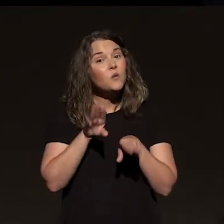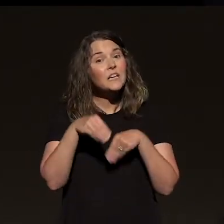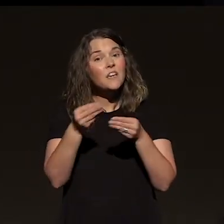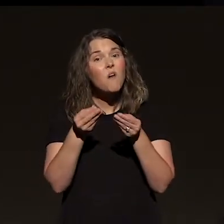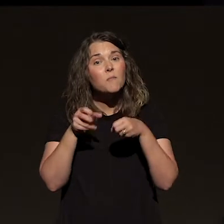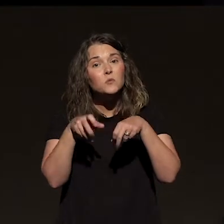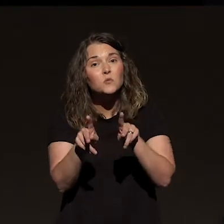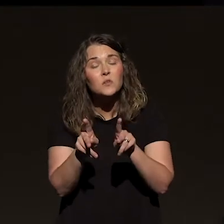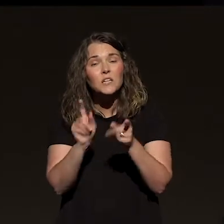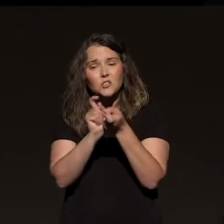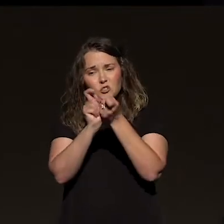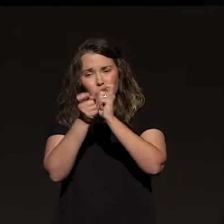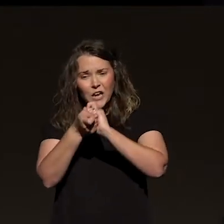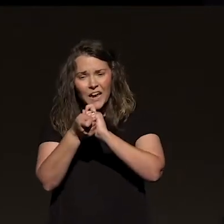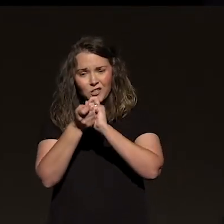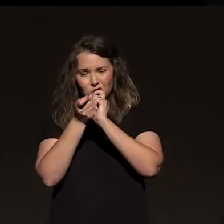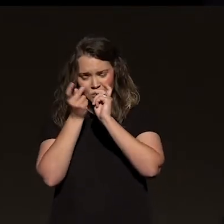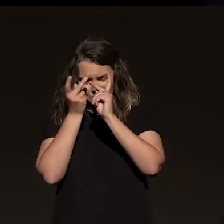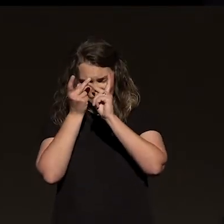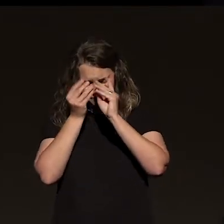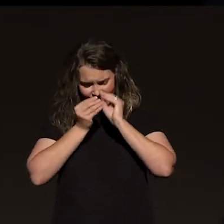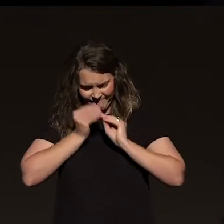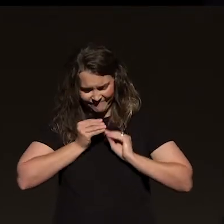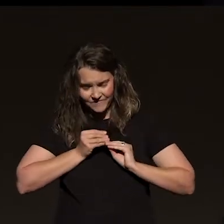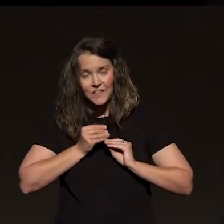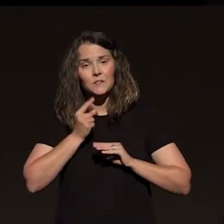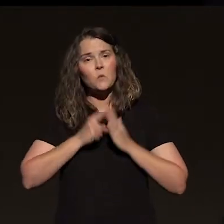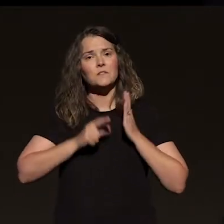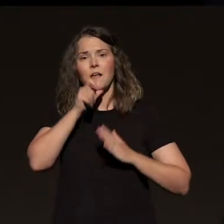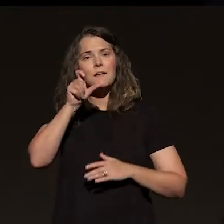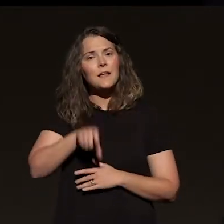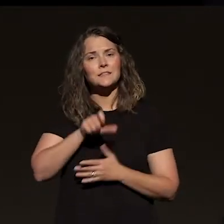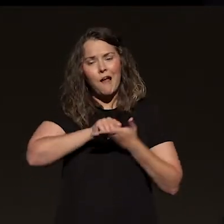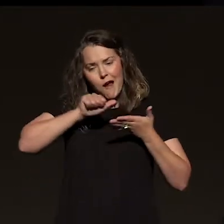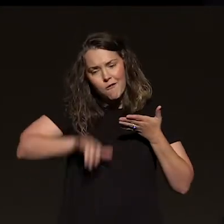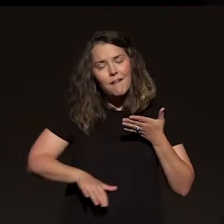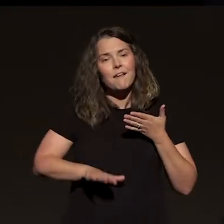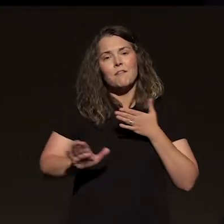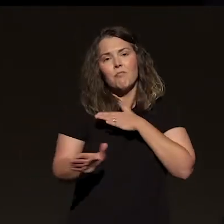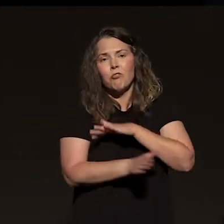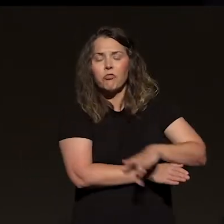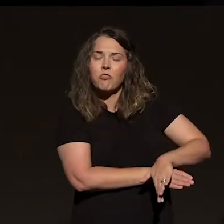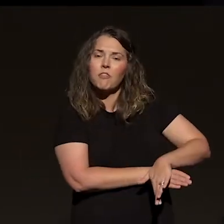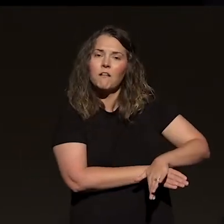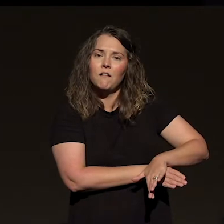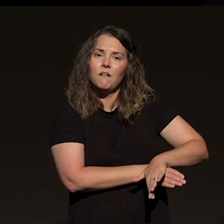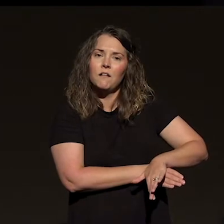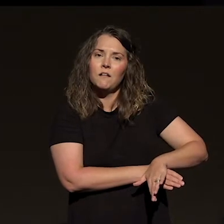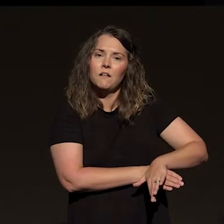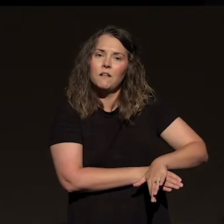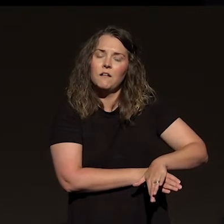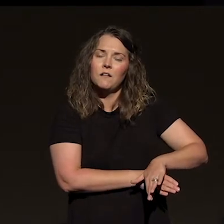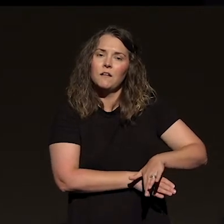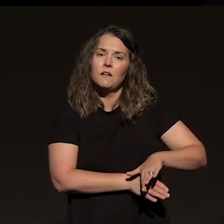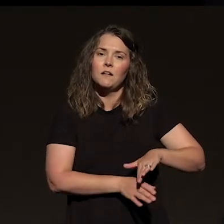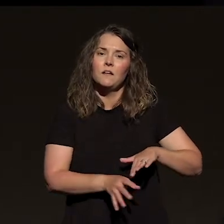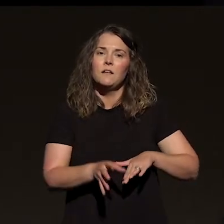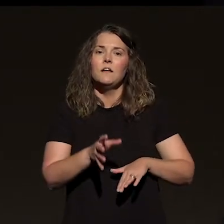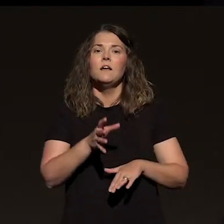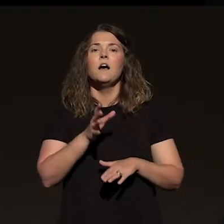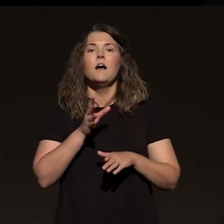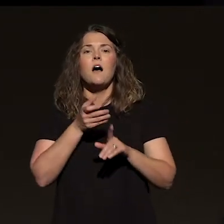and work on what isn't unnecessary. Hey, he said, don't just avoid getting the virus, avoid ignoring